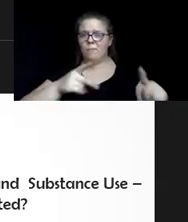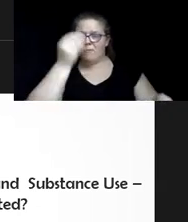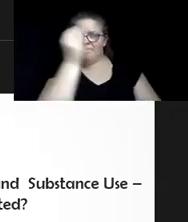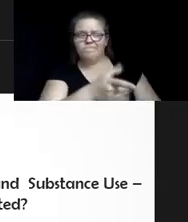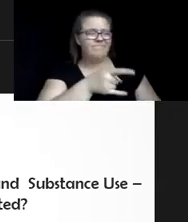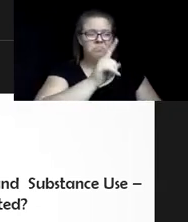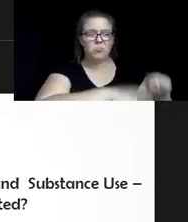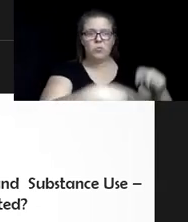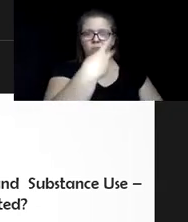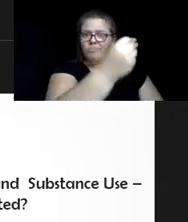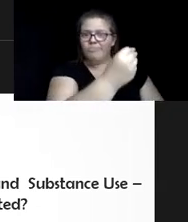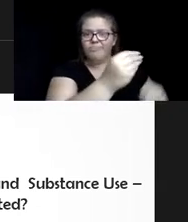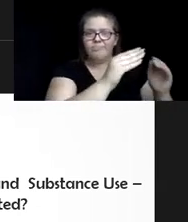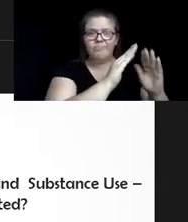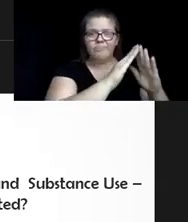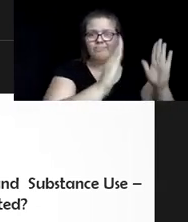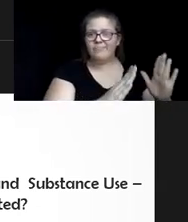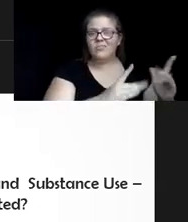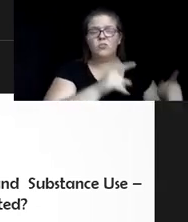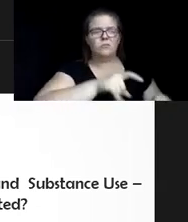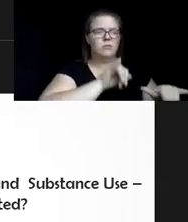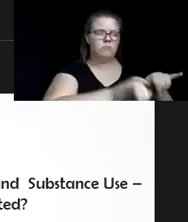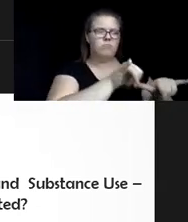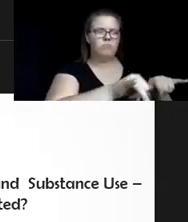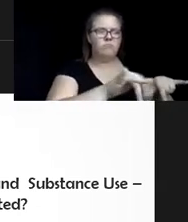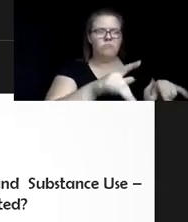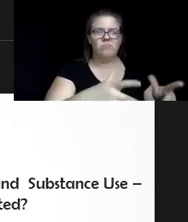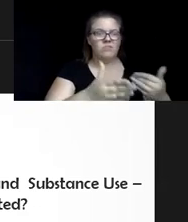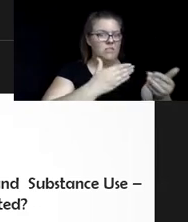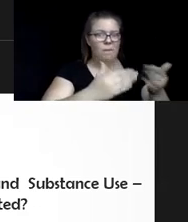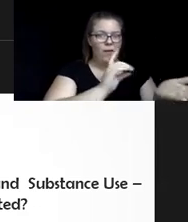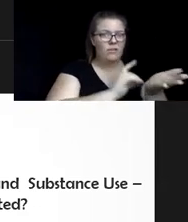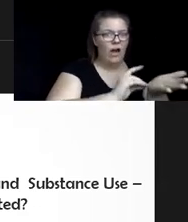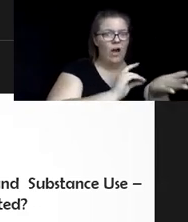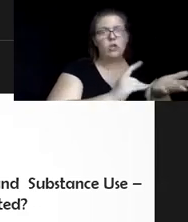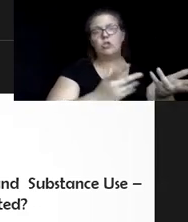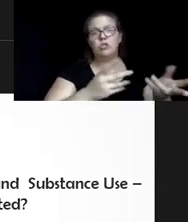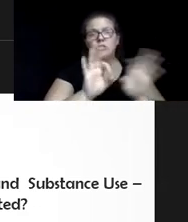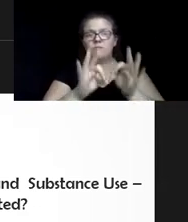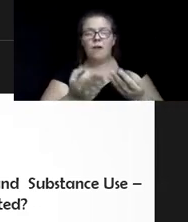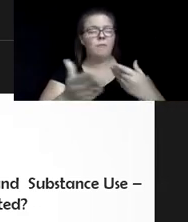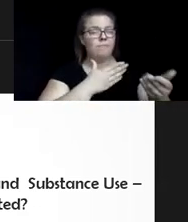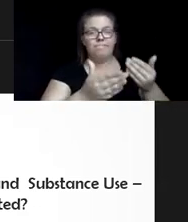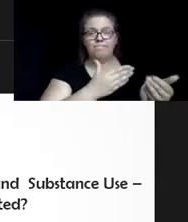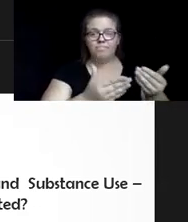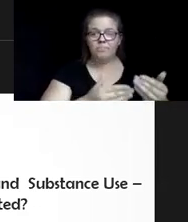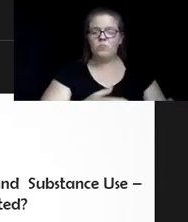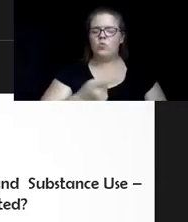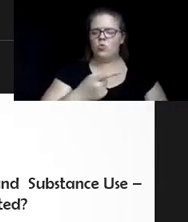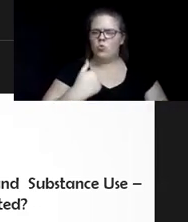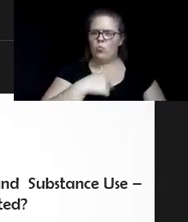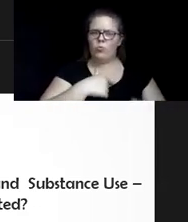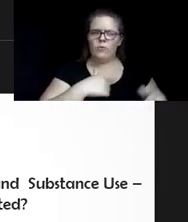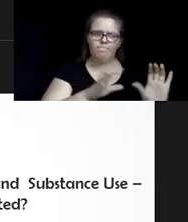couldn't even go out for the doctors and they were told to stay in. And so we started talking about how it was important to keep a regular schedule,